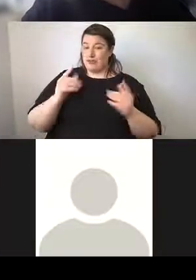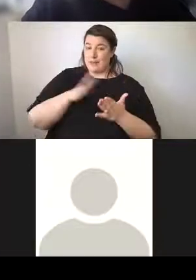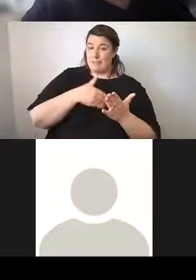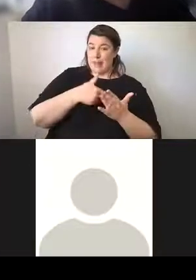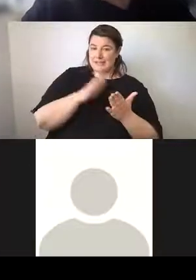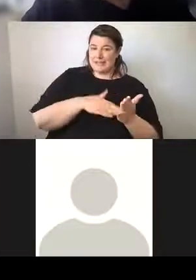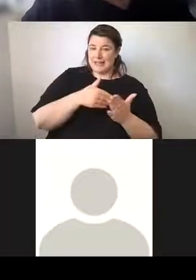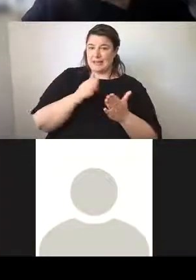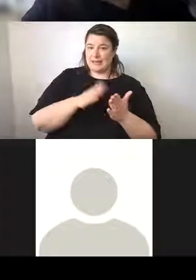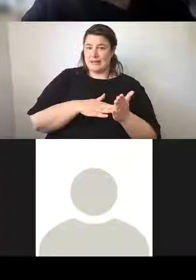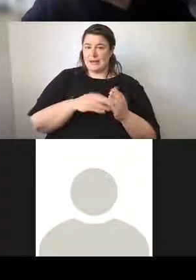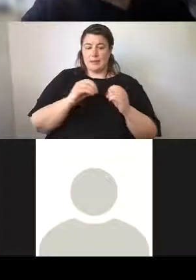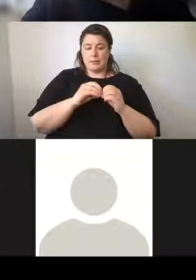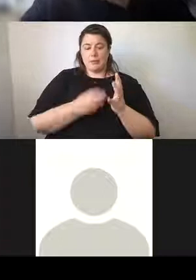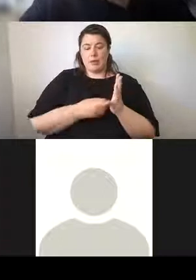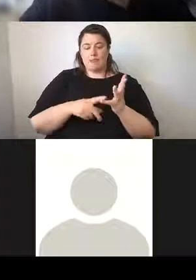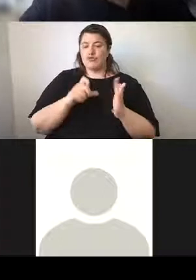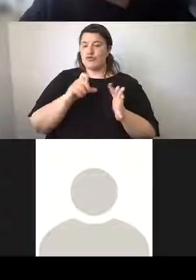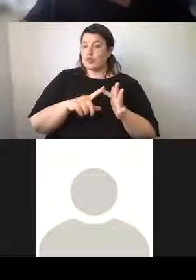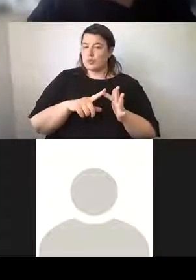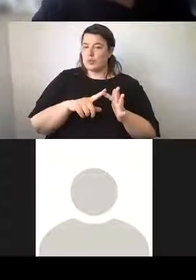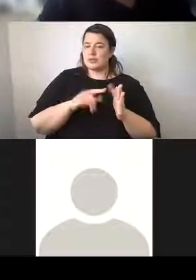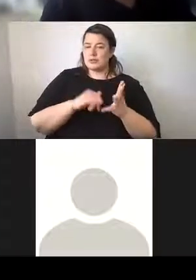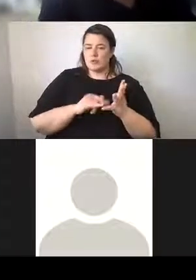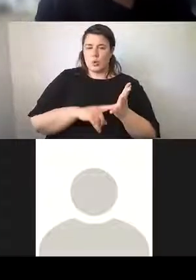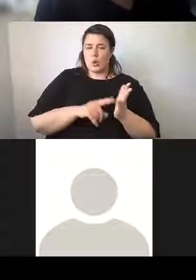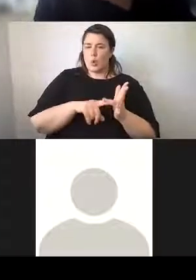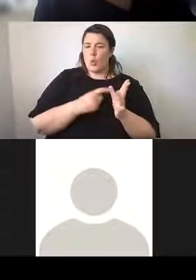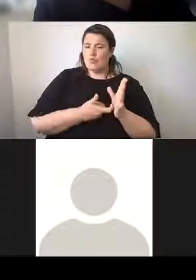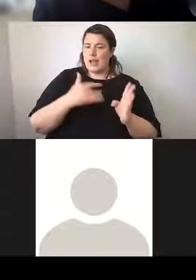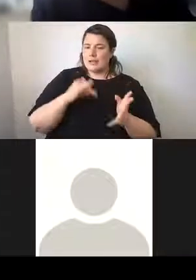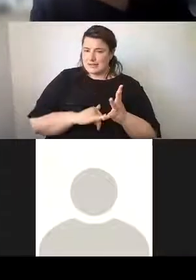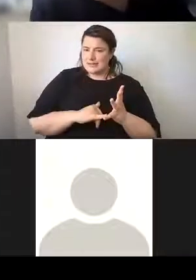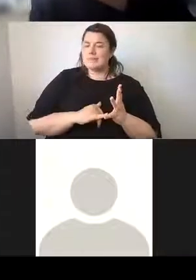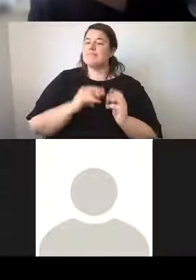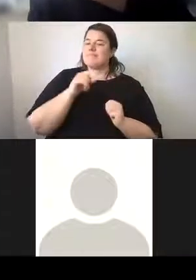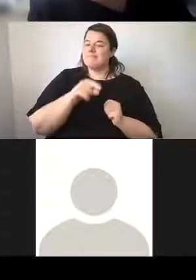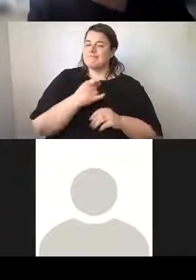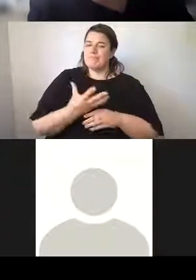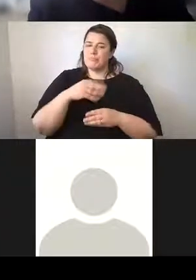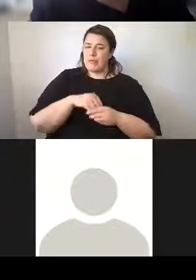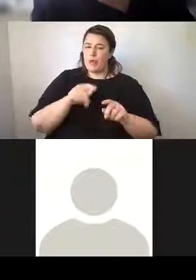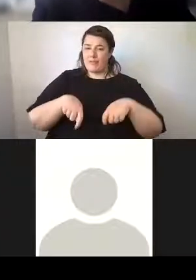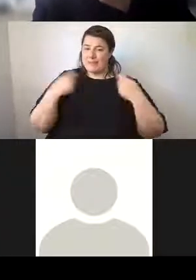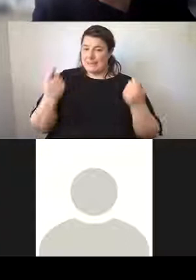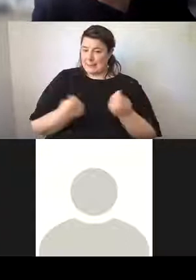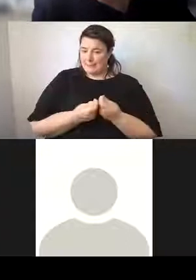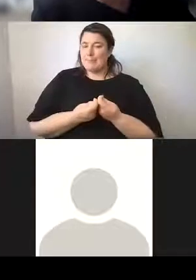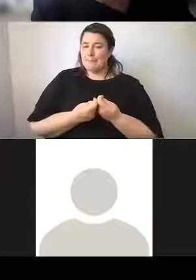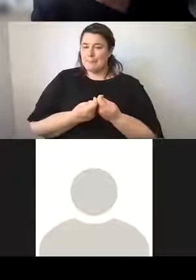by Bruce Slorach, who is part of the team that